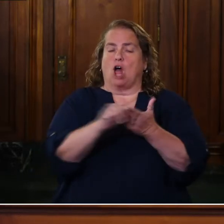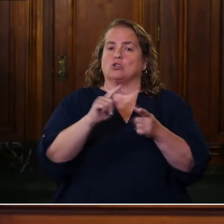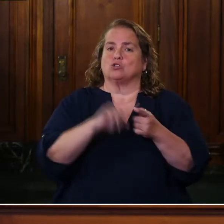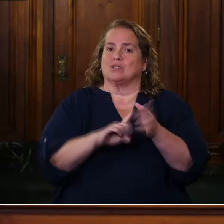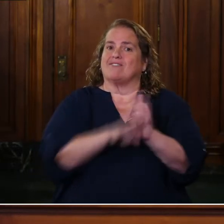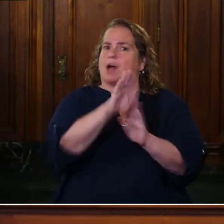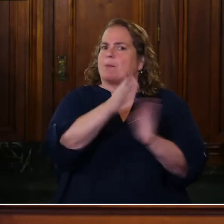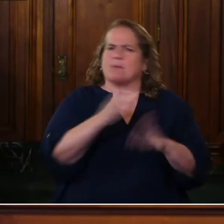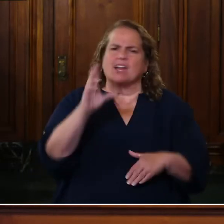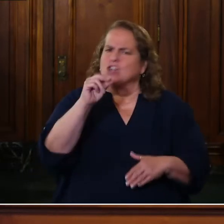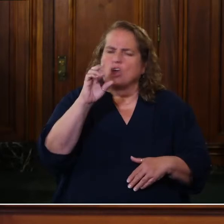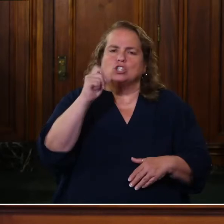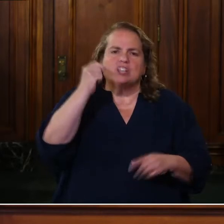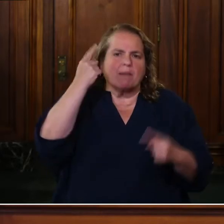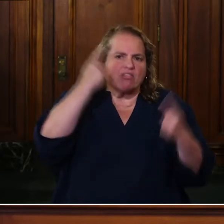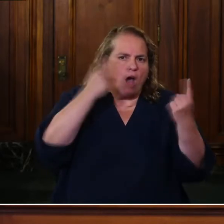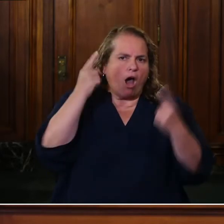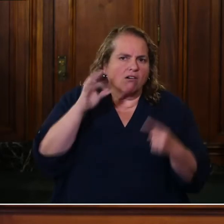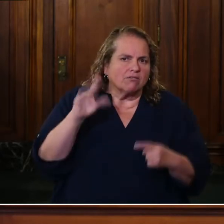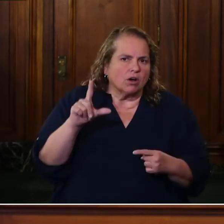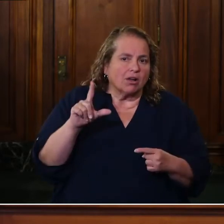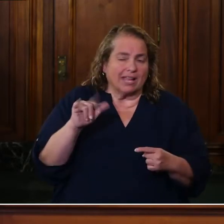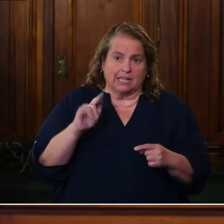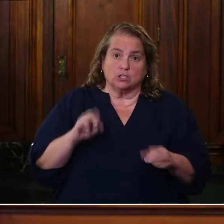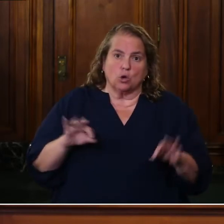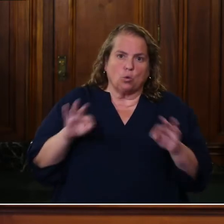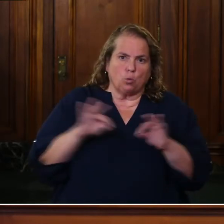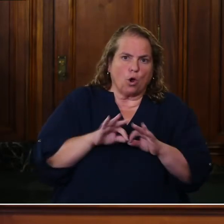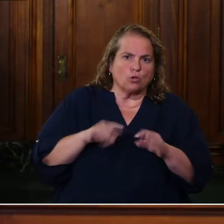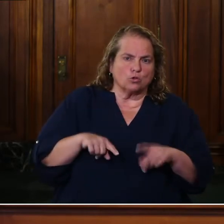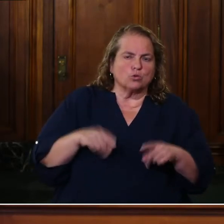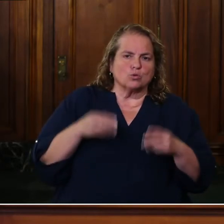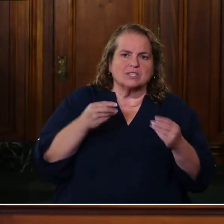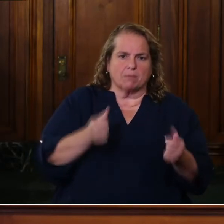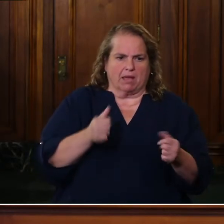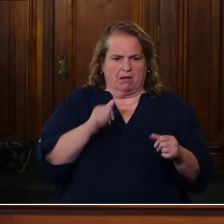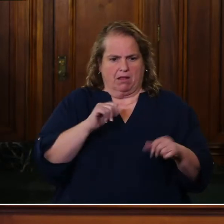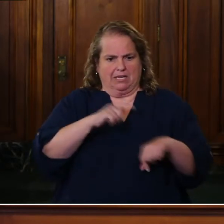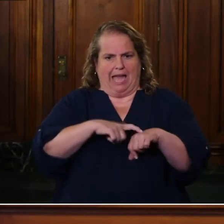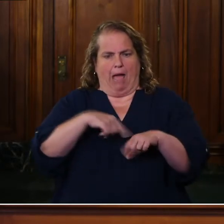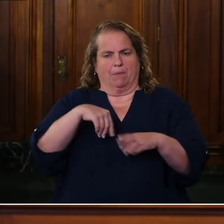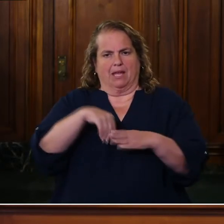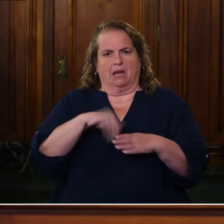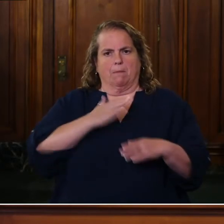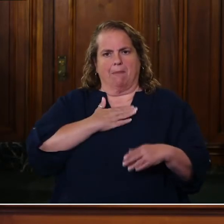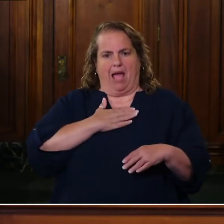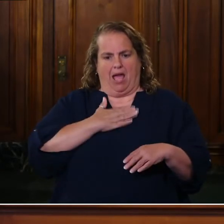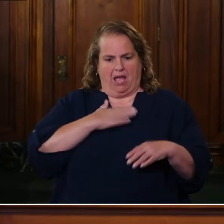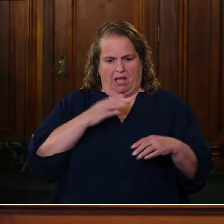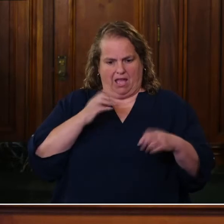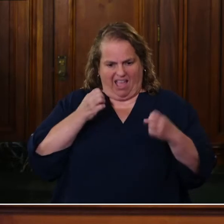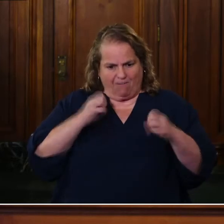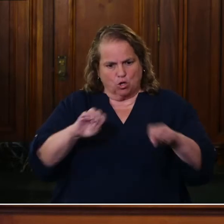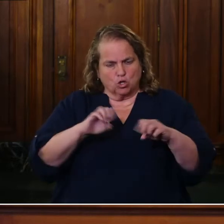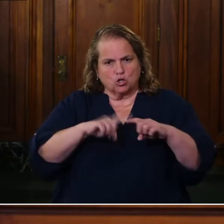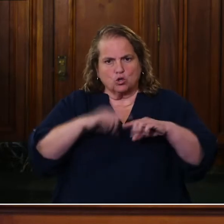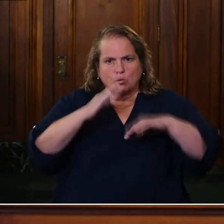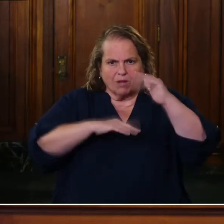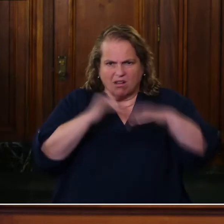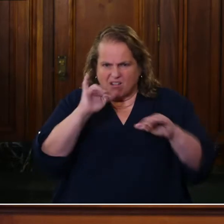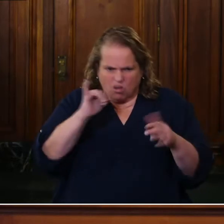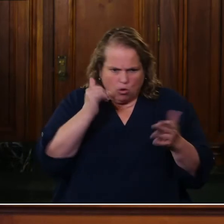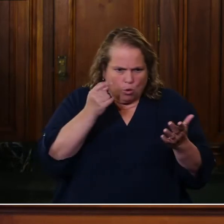how you're going to do it. Uh, I mean, I think it's worth spending that intellectual capital in that time. If it, if it better protects, uh, our children,